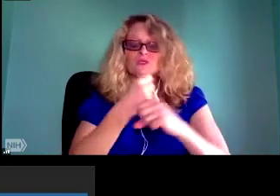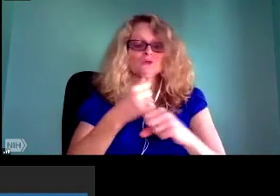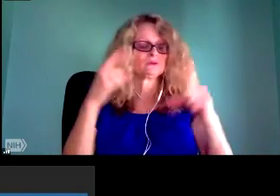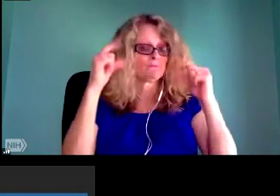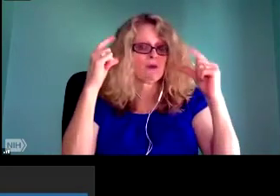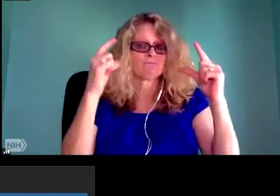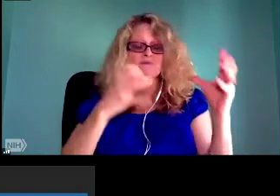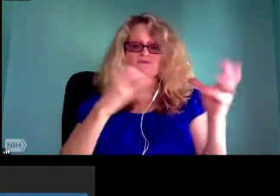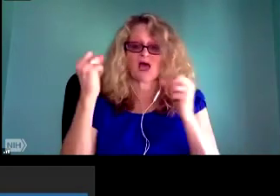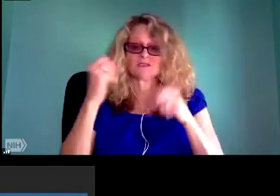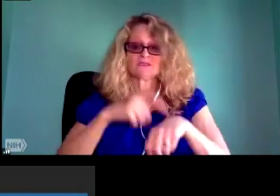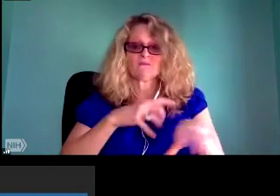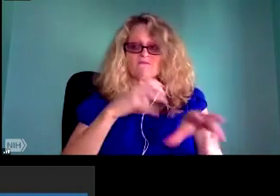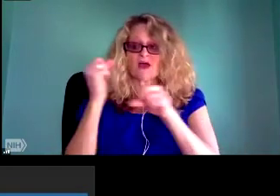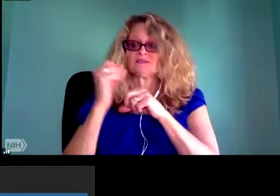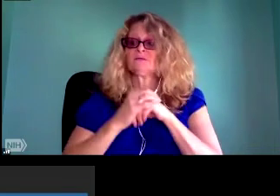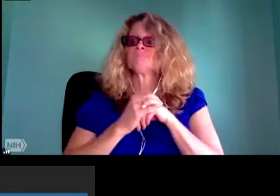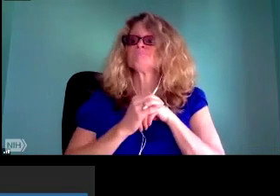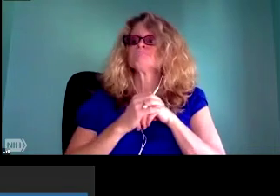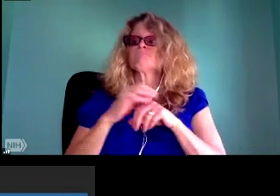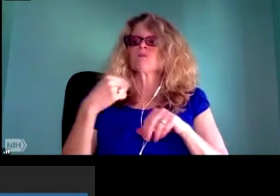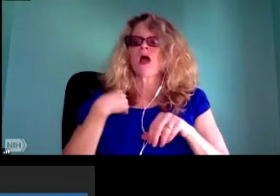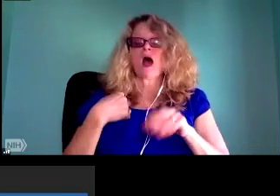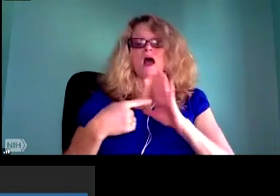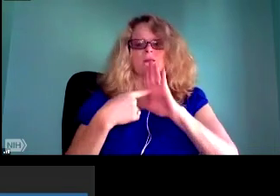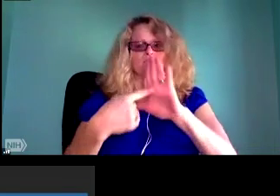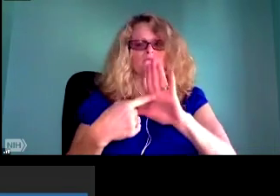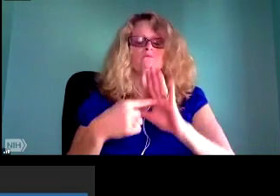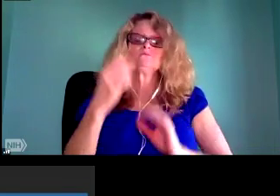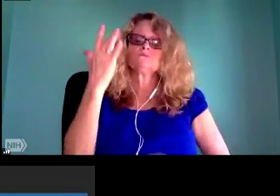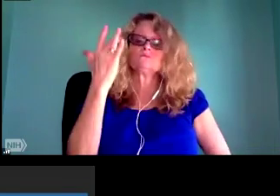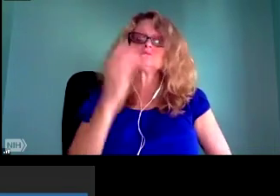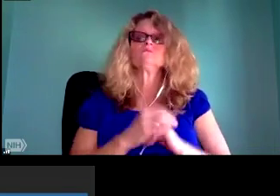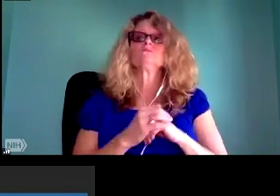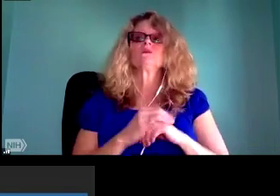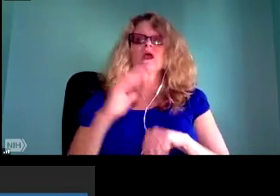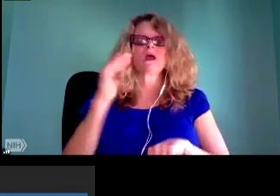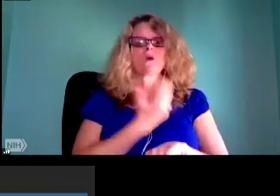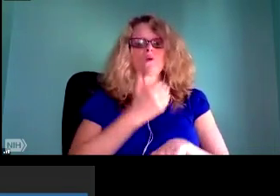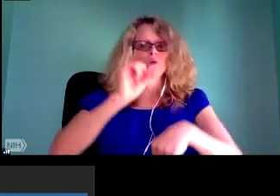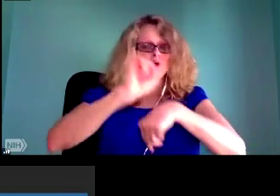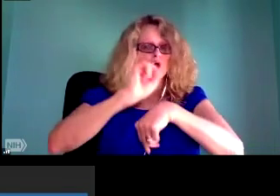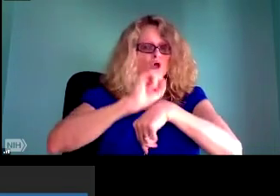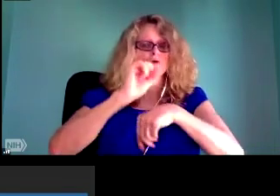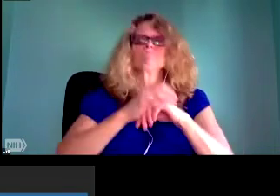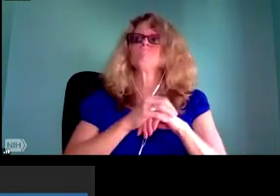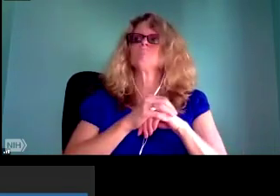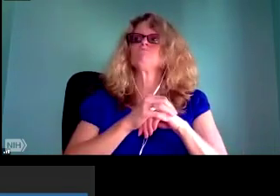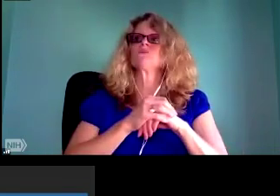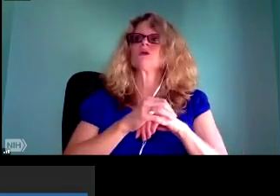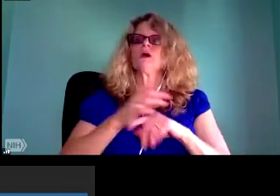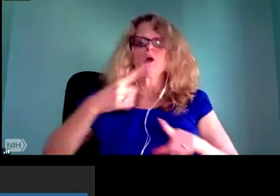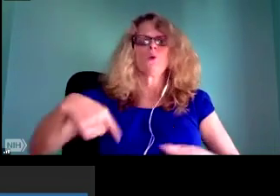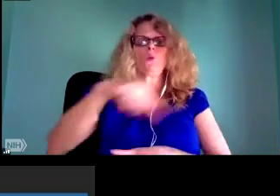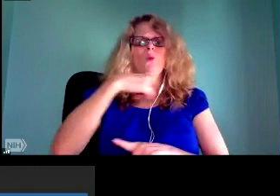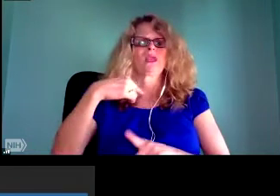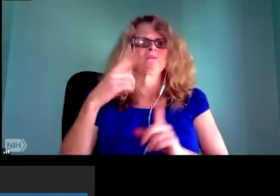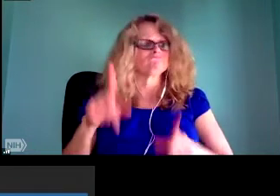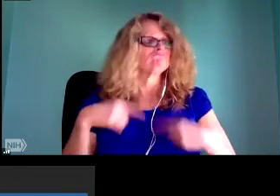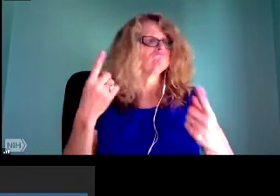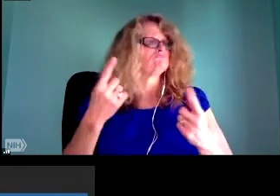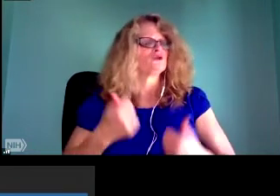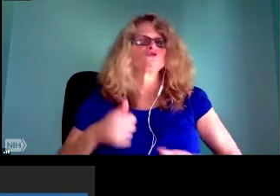That work has been quite obscure, I think it's really only been the last couple of years that